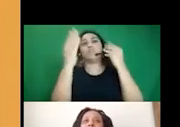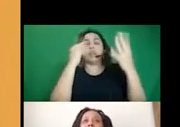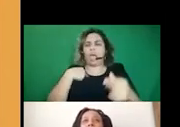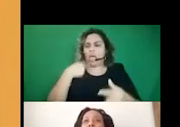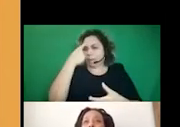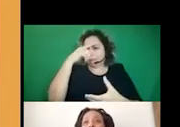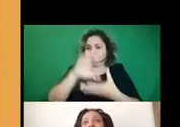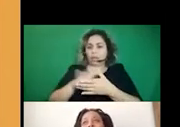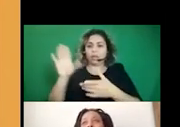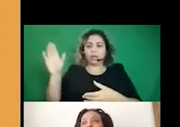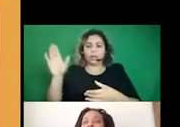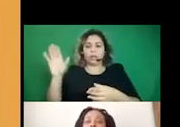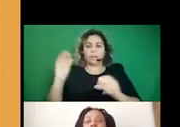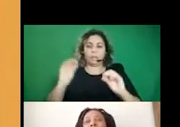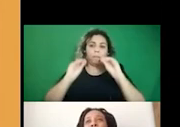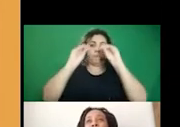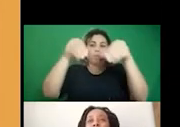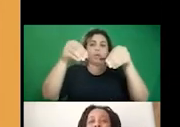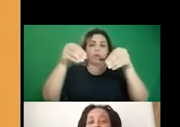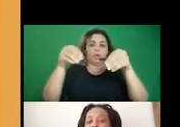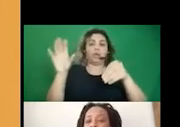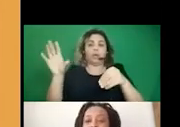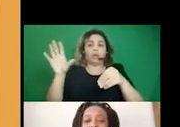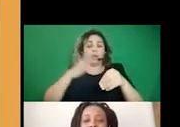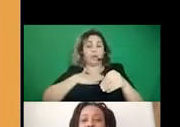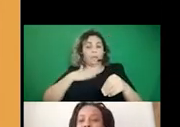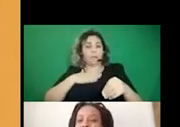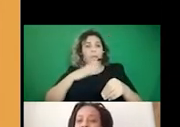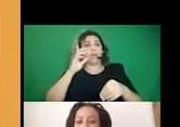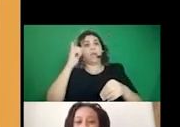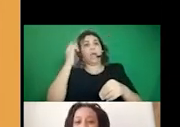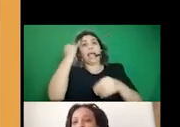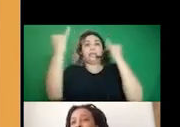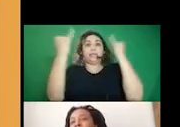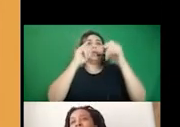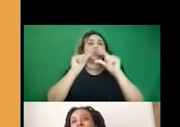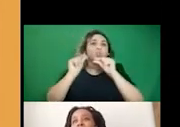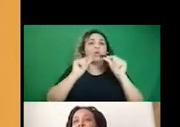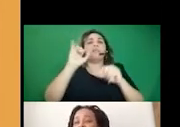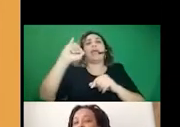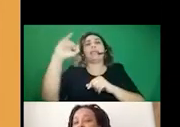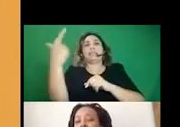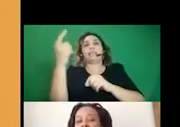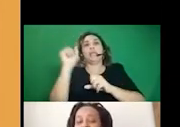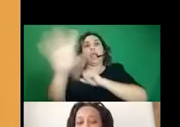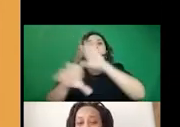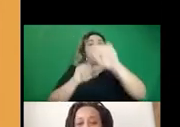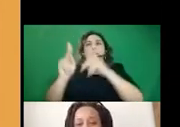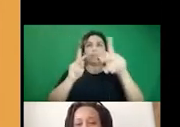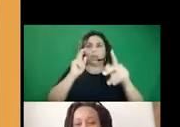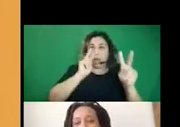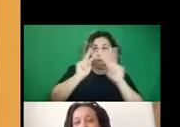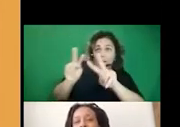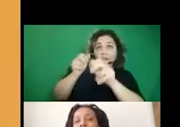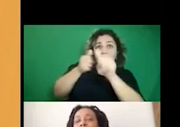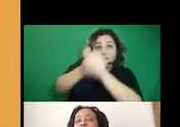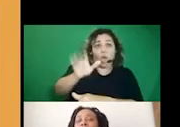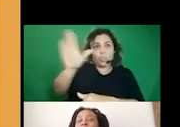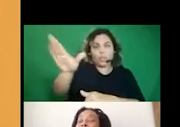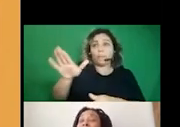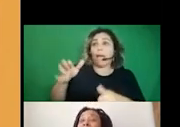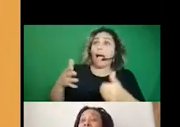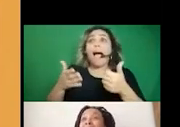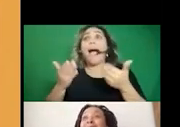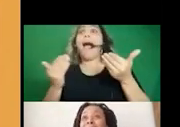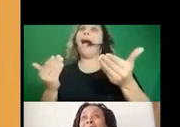like put out their own, like they would put out their own stuff on Twitter and Instagram and try to get people to engage with it. Um,